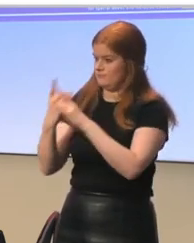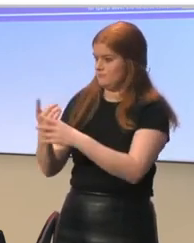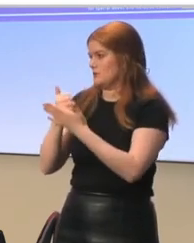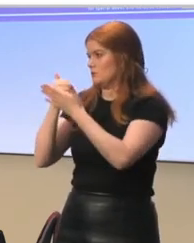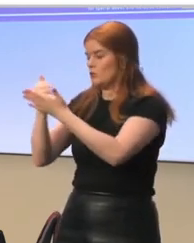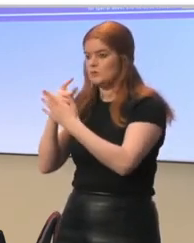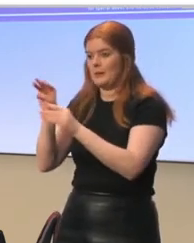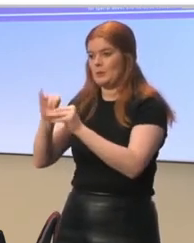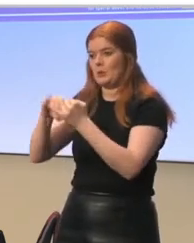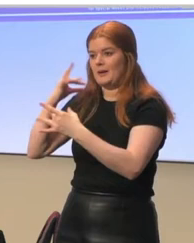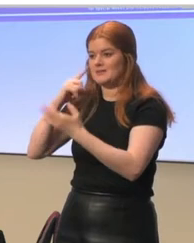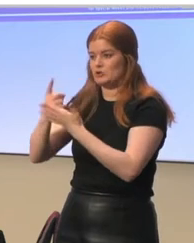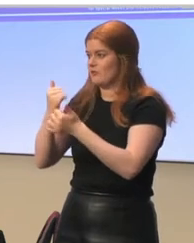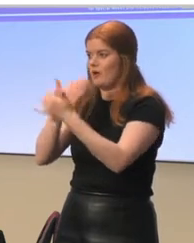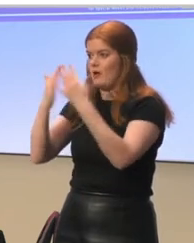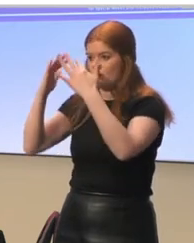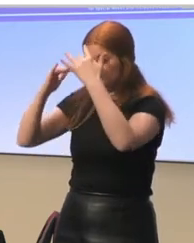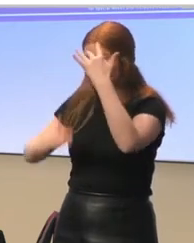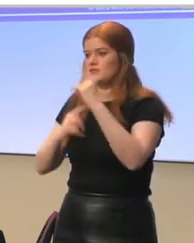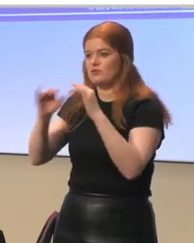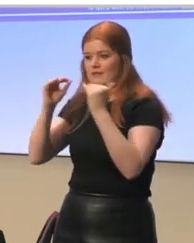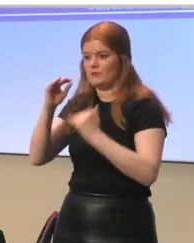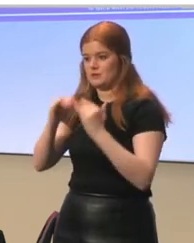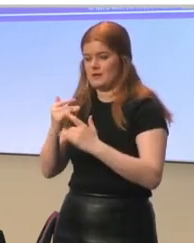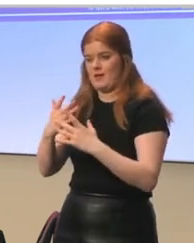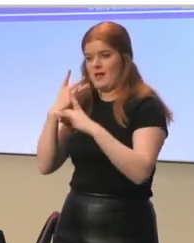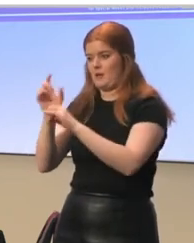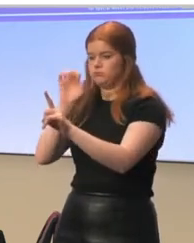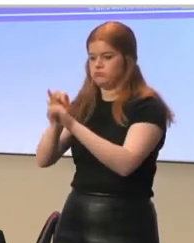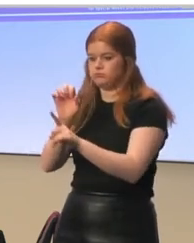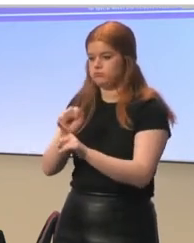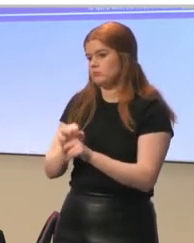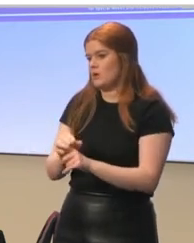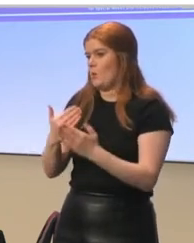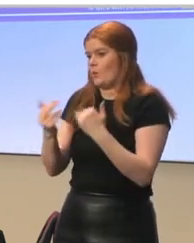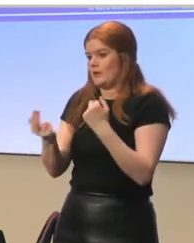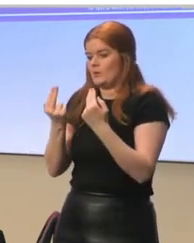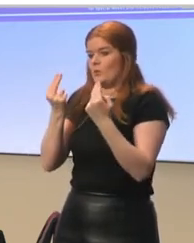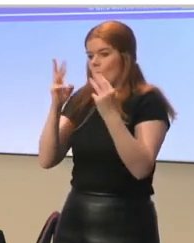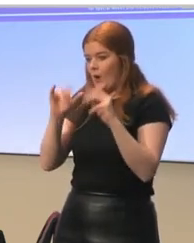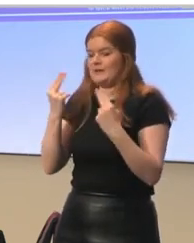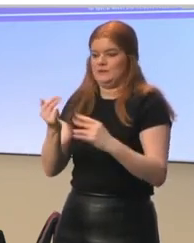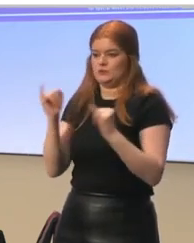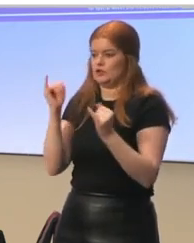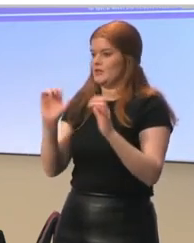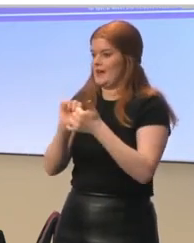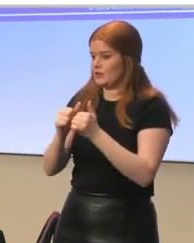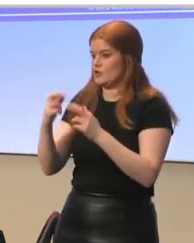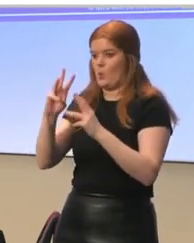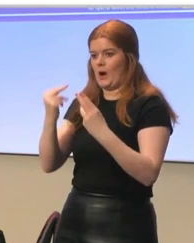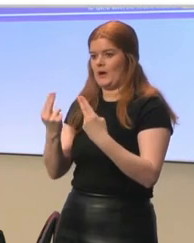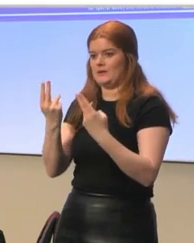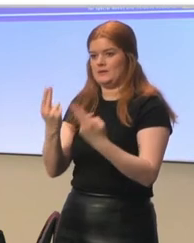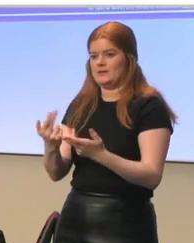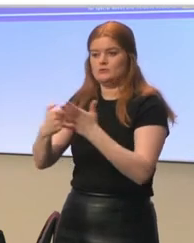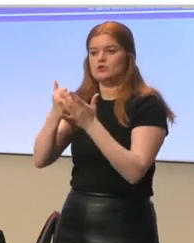at all levels to identify signals that indicate the need for urgent action regarding schools needing additional support.